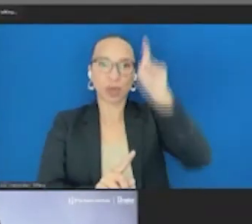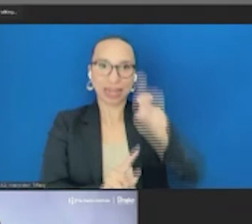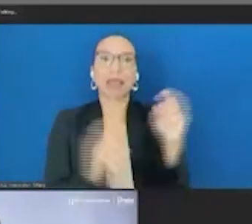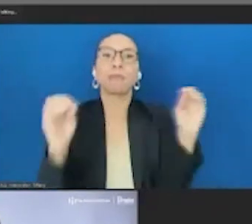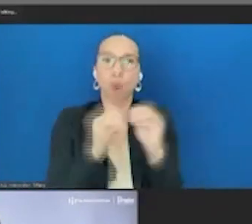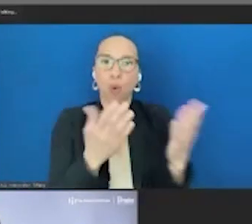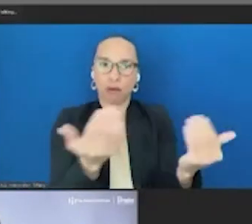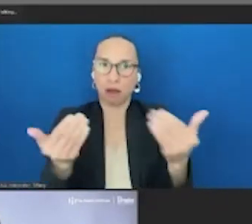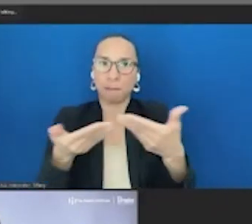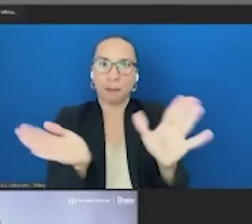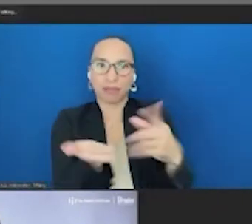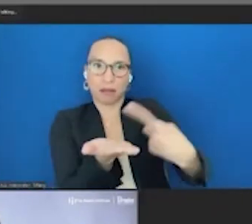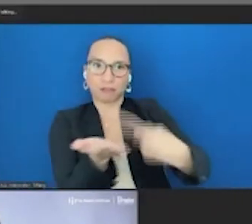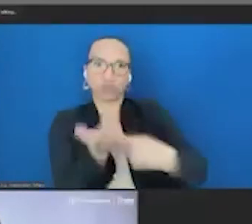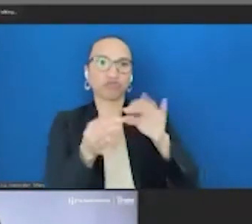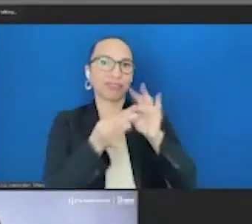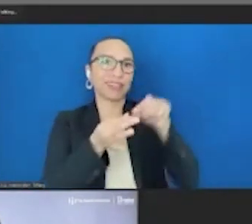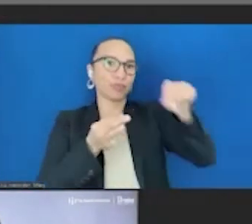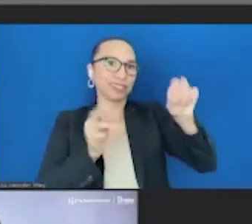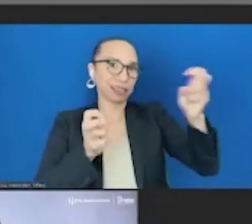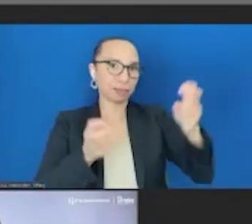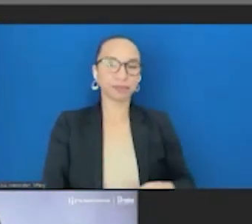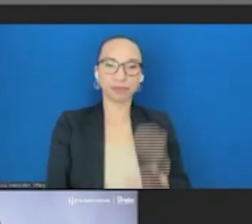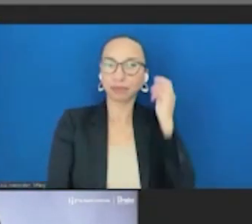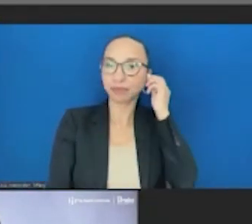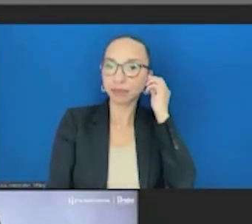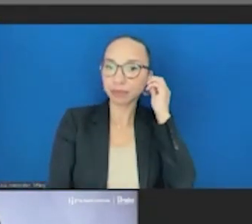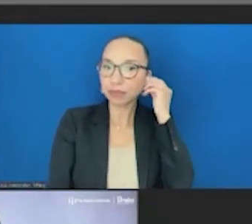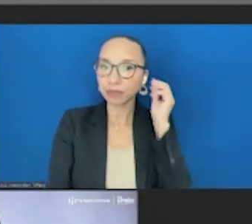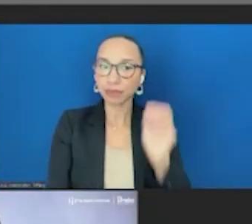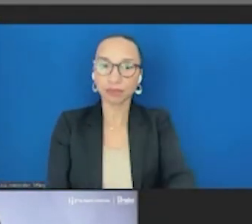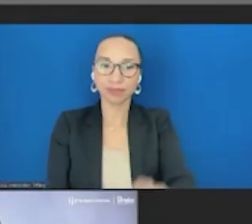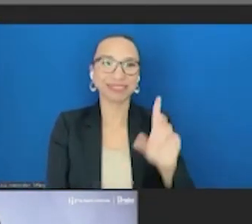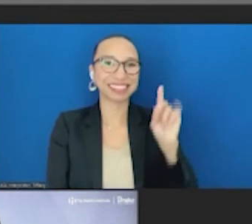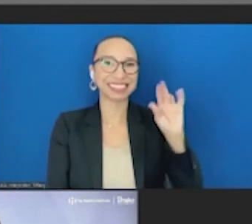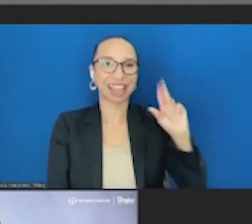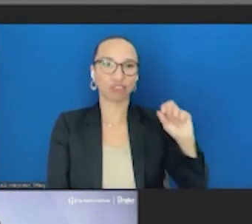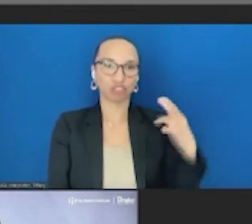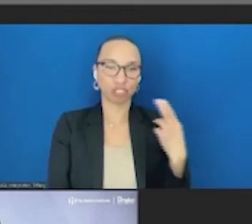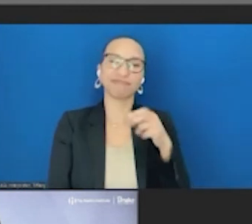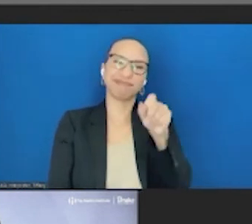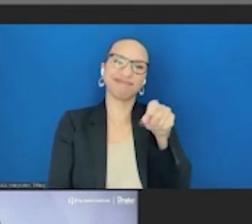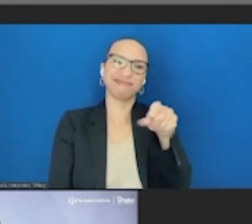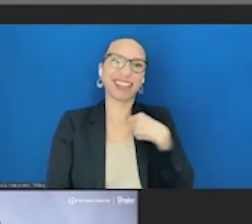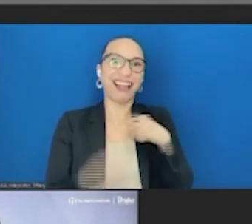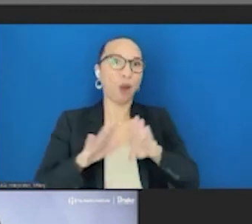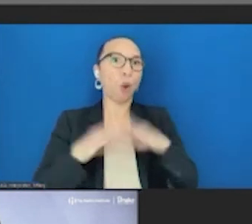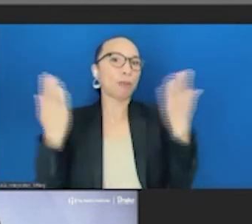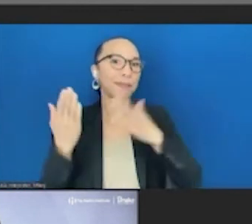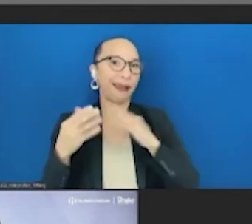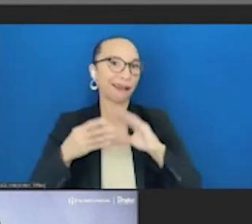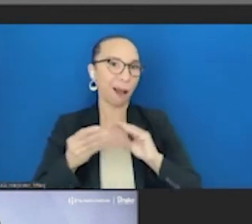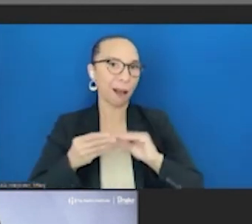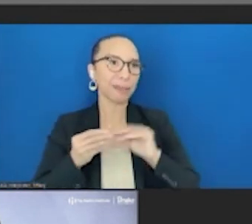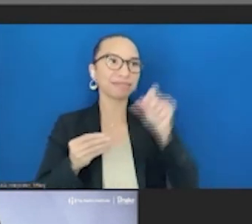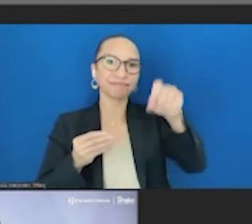on this topic. Yeah, and I started my talk. I agree that I think there actually is